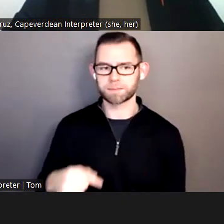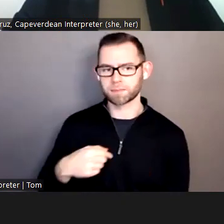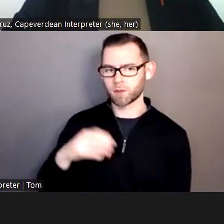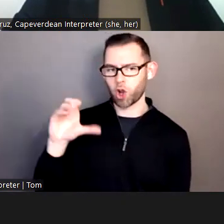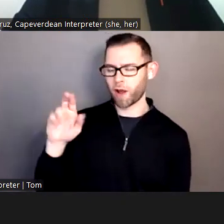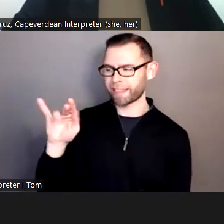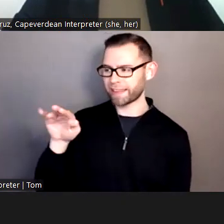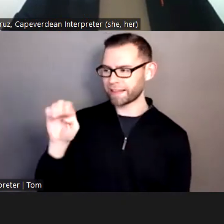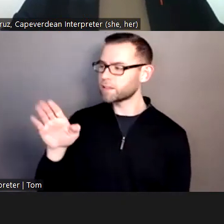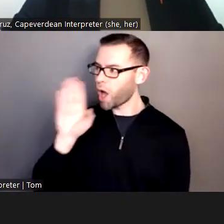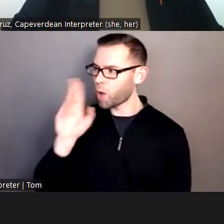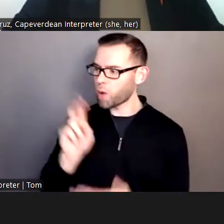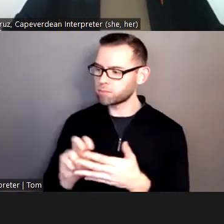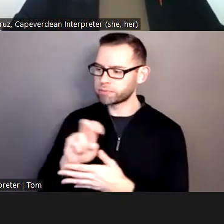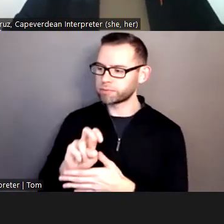Thank you, Mr. Morse.